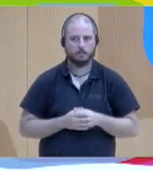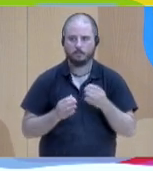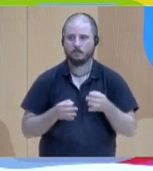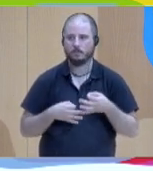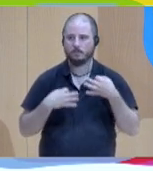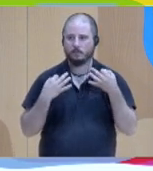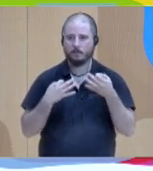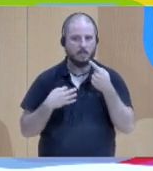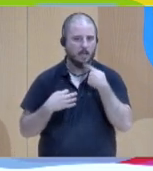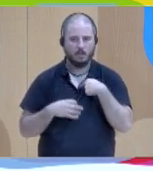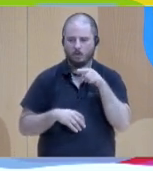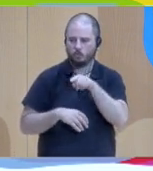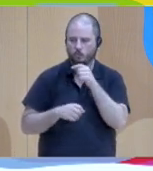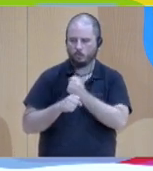and asked